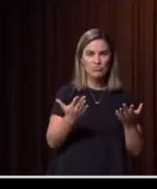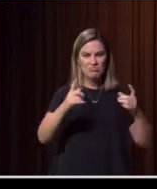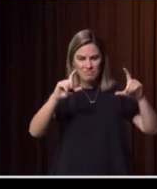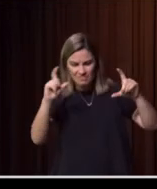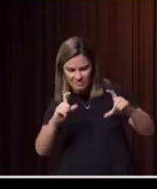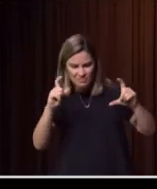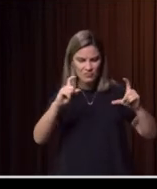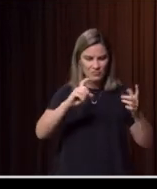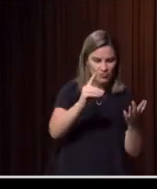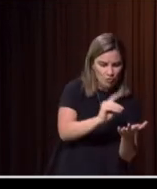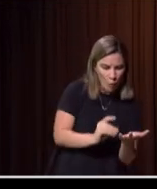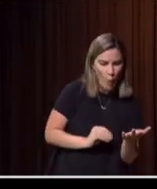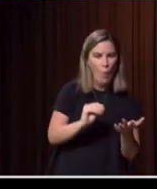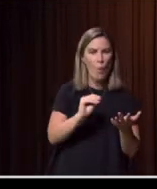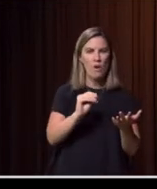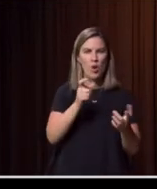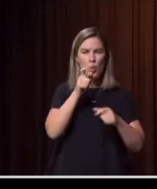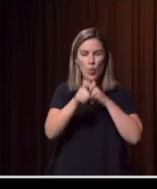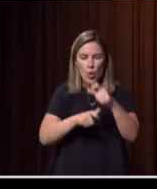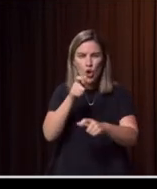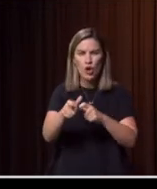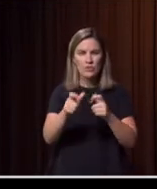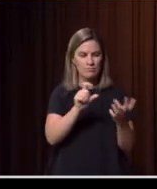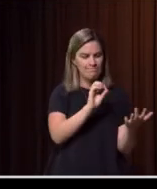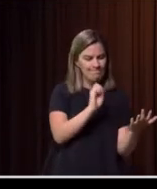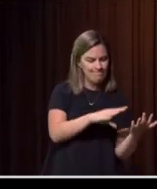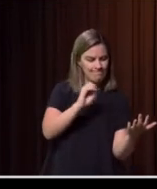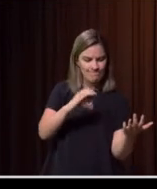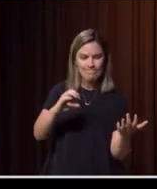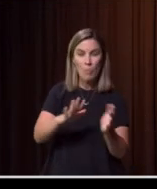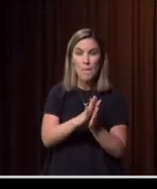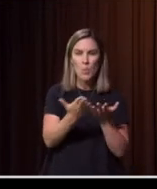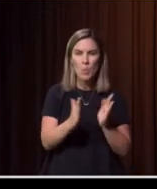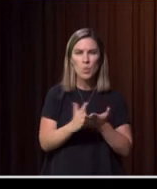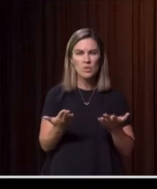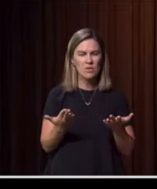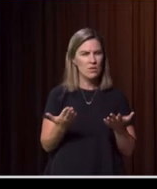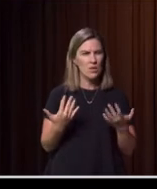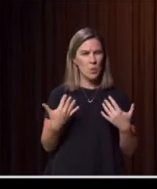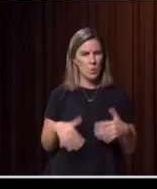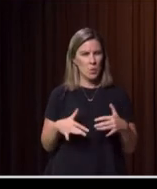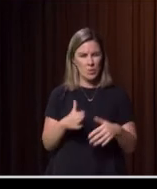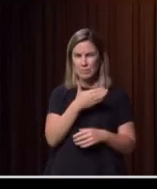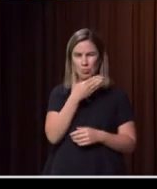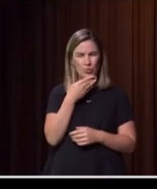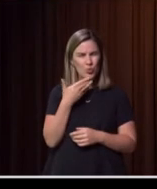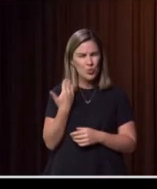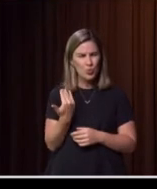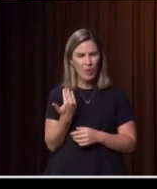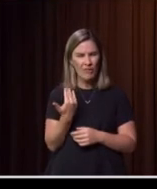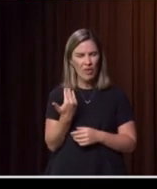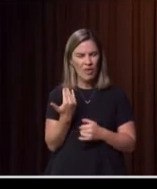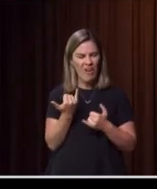words, just beautiful, simple words. And there's something very beautiful about the rawness